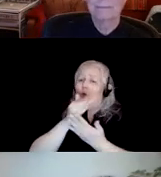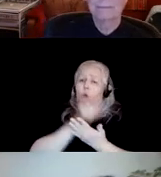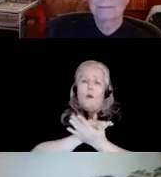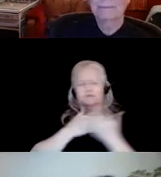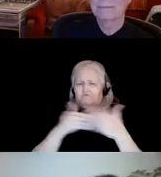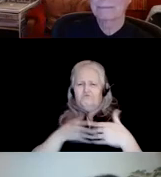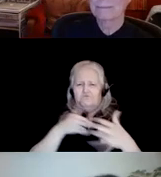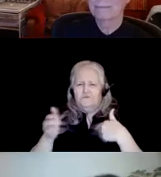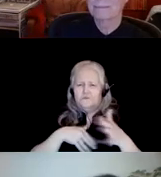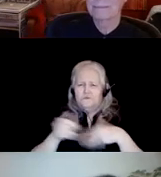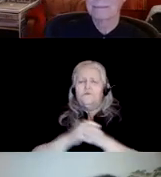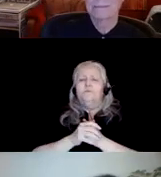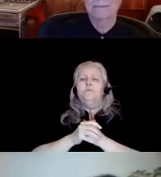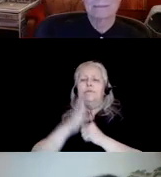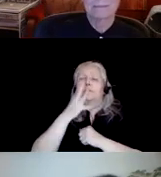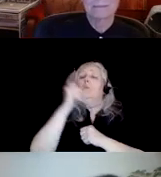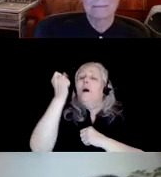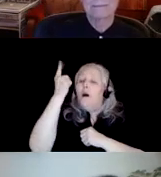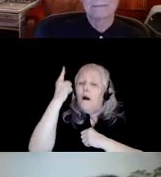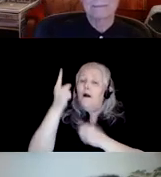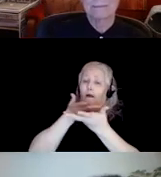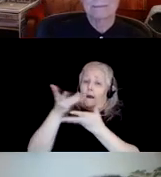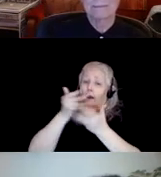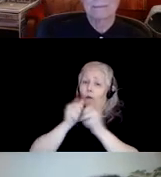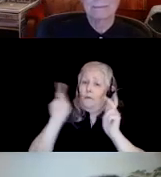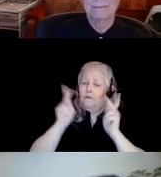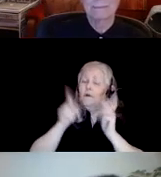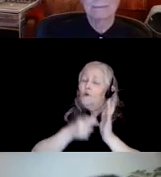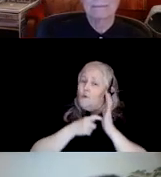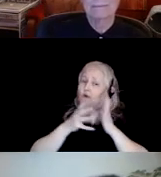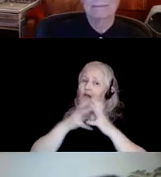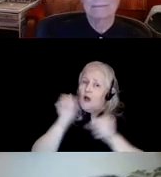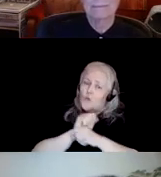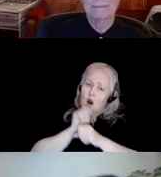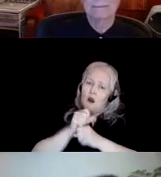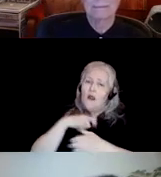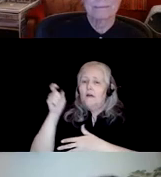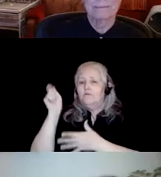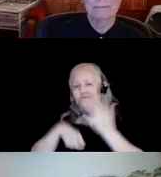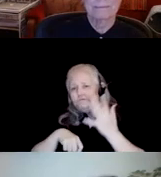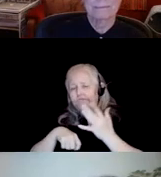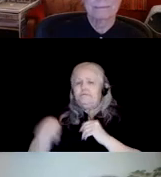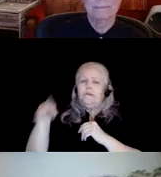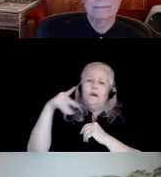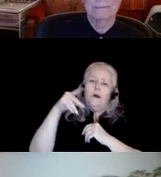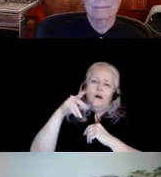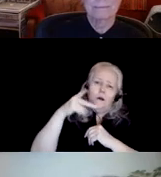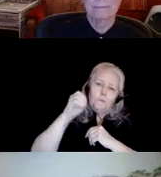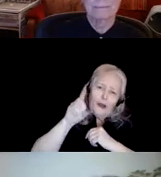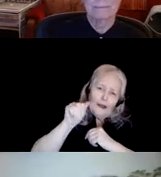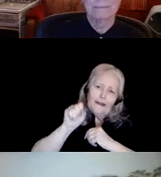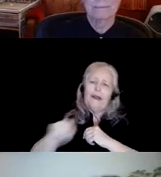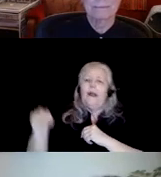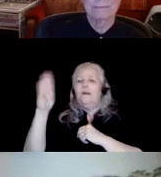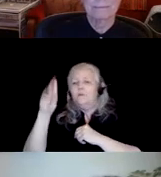engagement is also a lot of work. Writing a blog post, pitching an op-ed, doing an interview on a radio or broadcast, let alone setting up